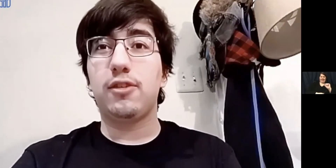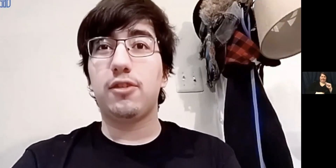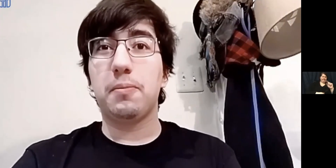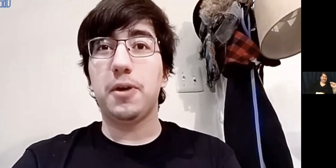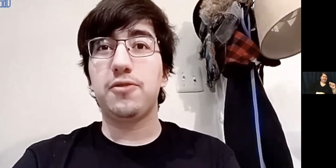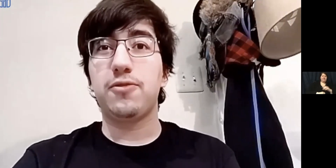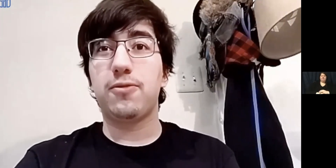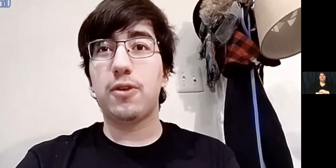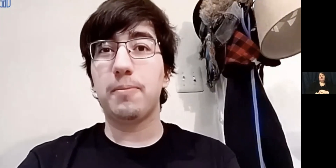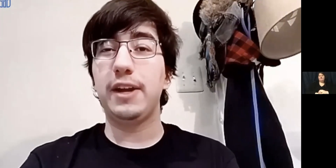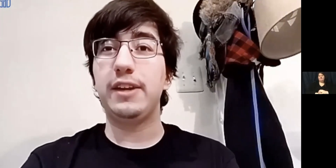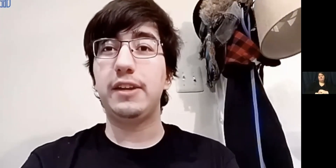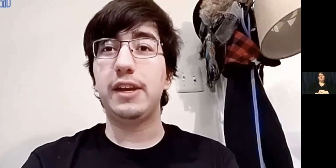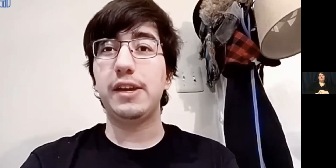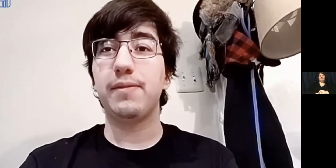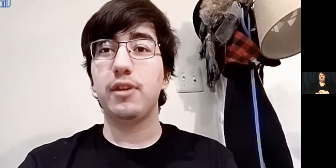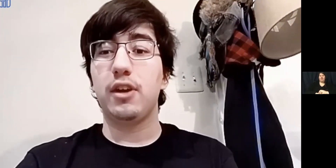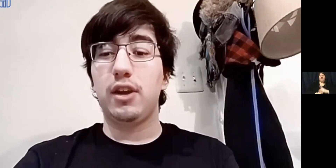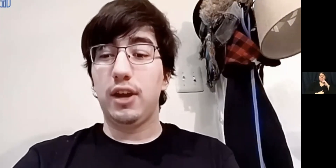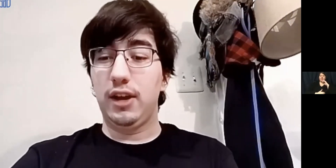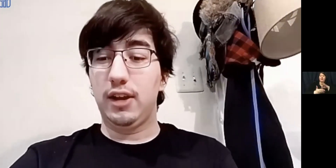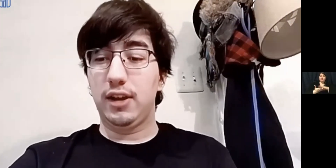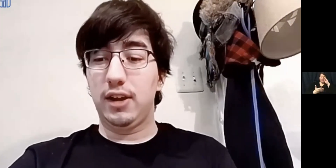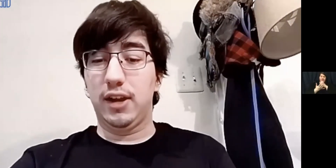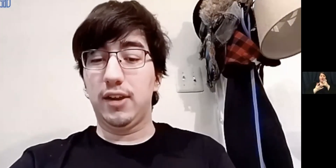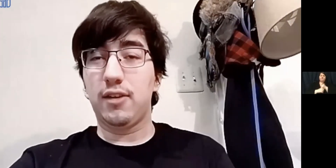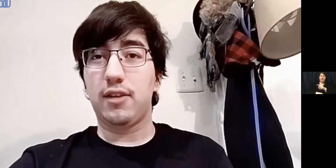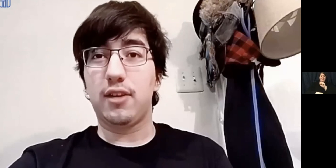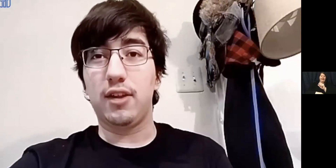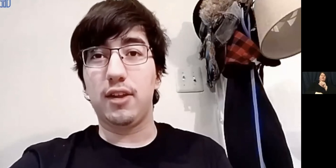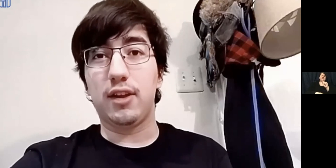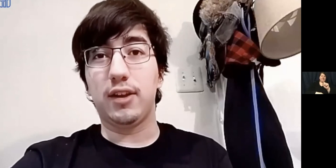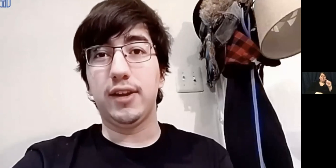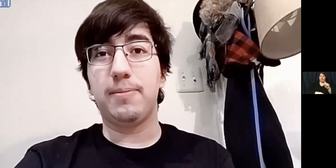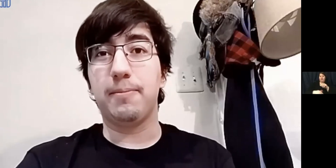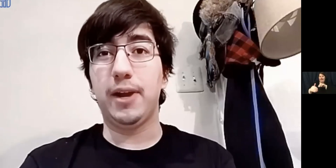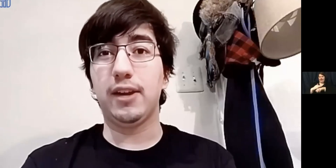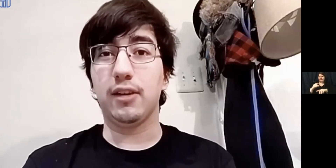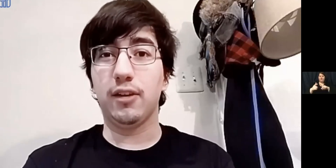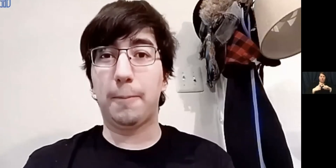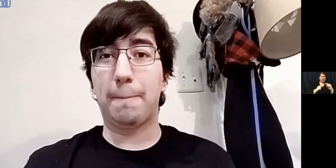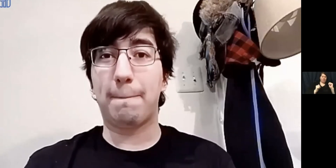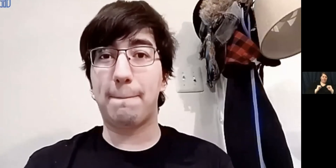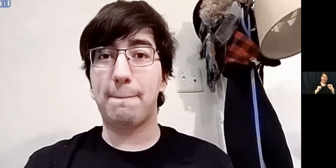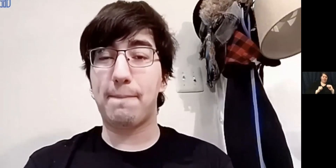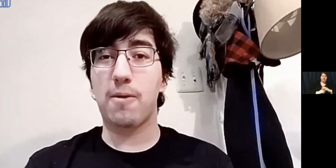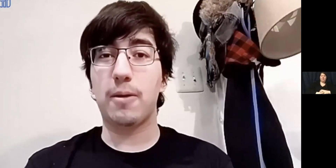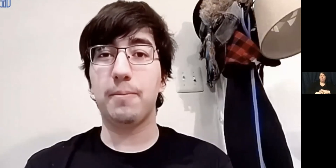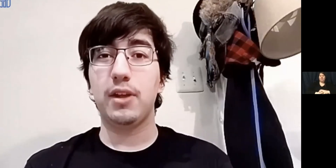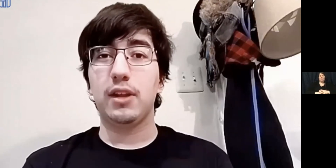learned so much from ATT. And I have made a little